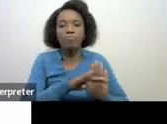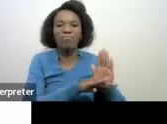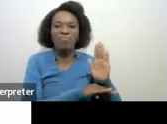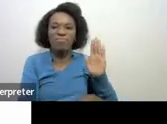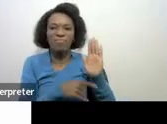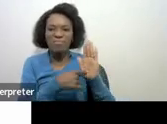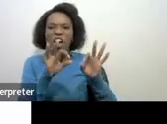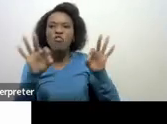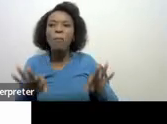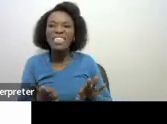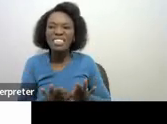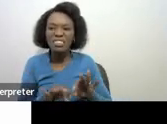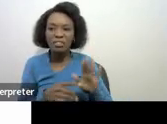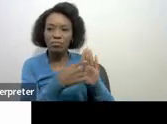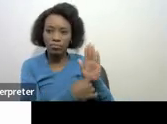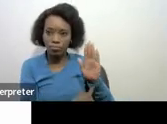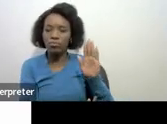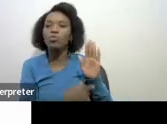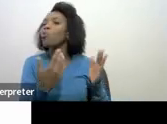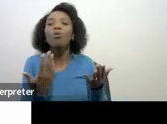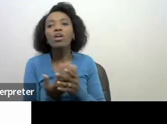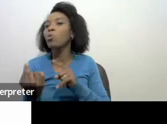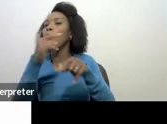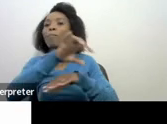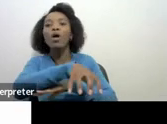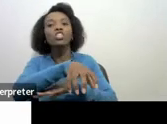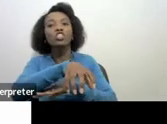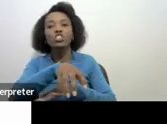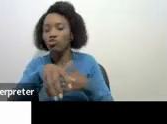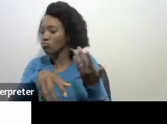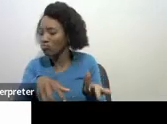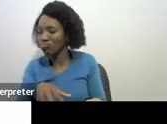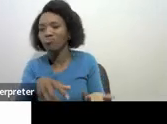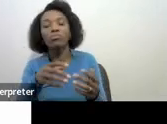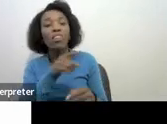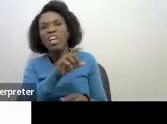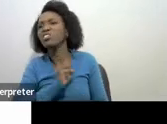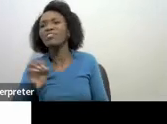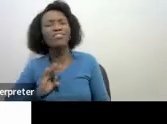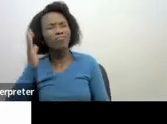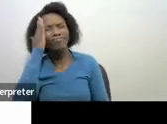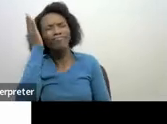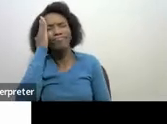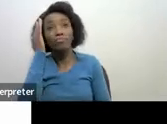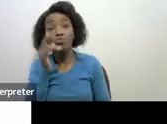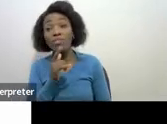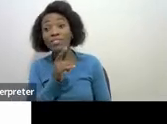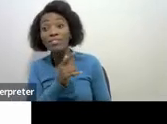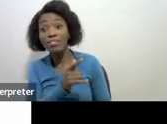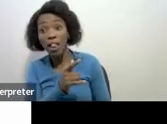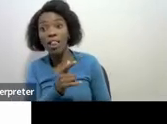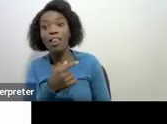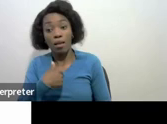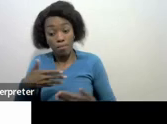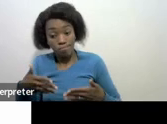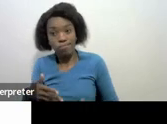by the way you can actually visit the branch and the branch personnel they know as soon as you tell them that you are here because of the